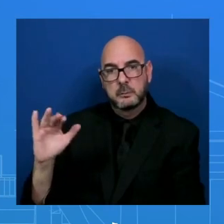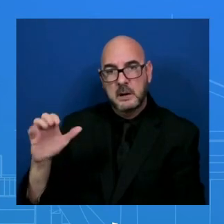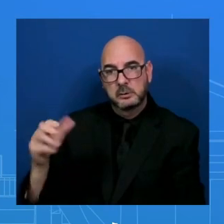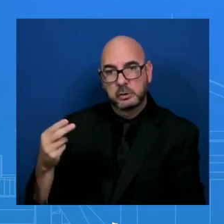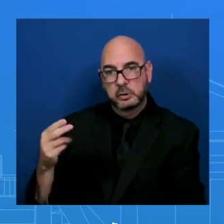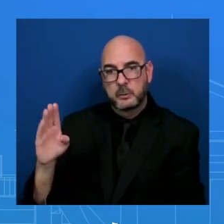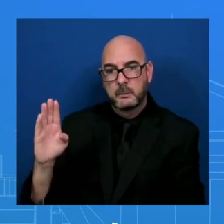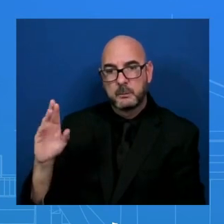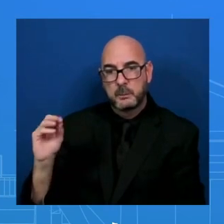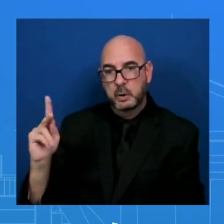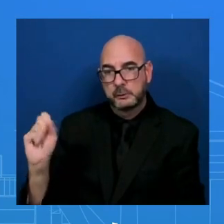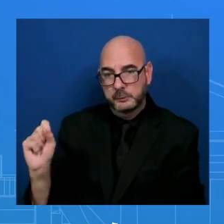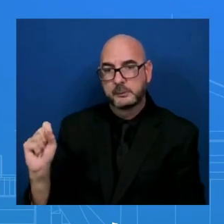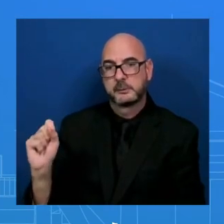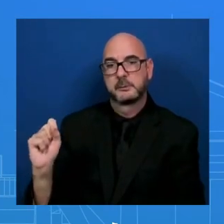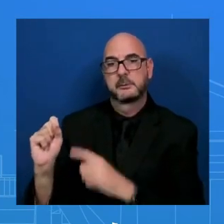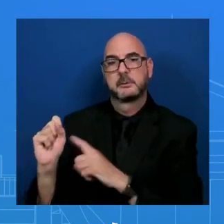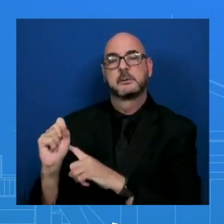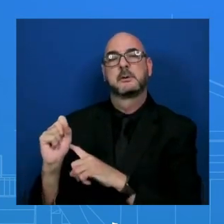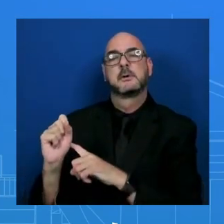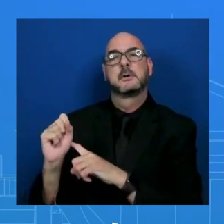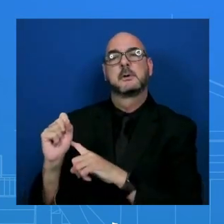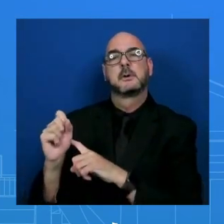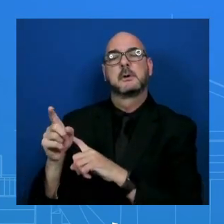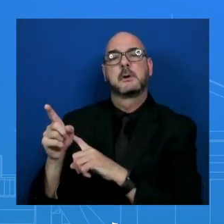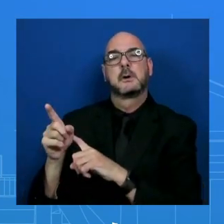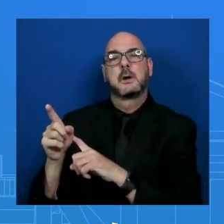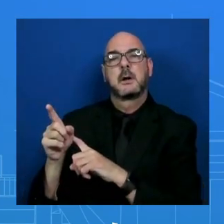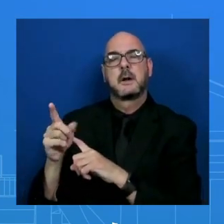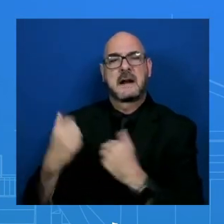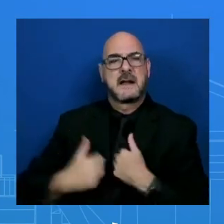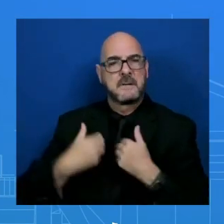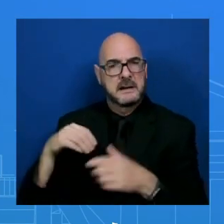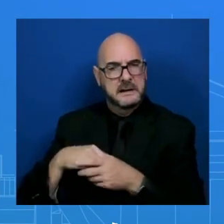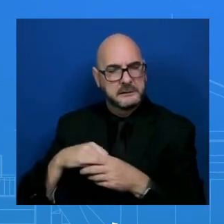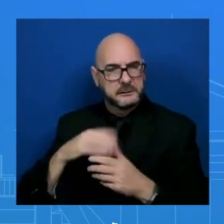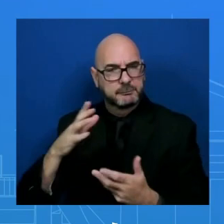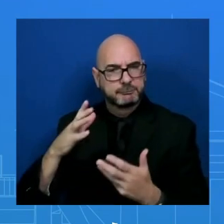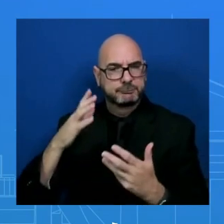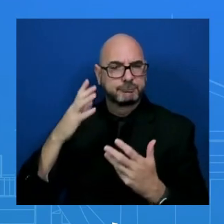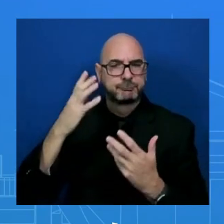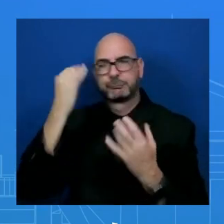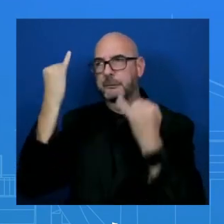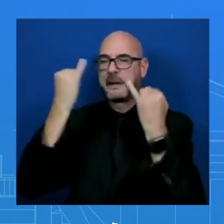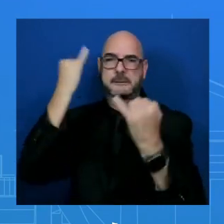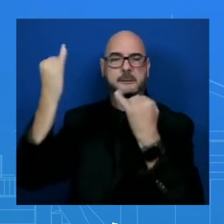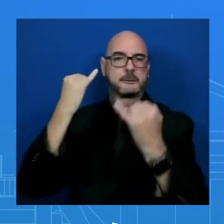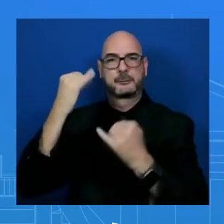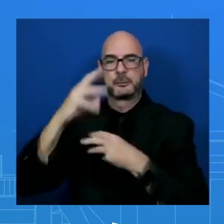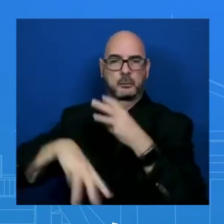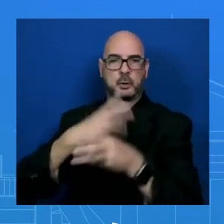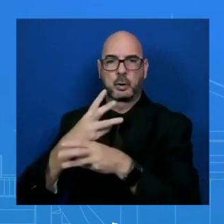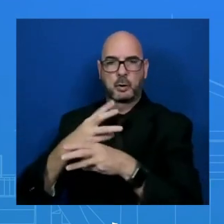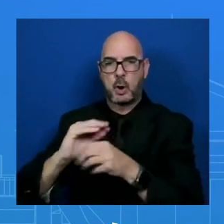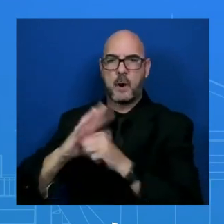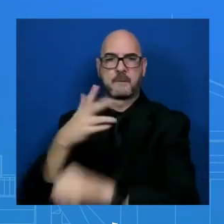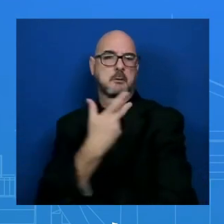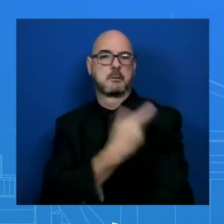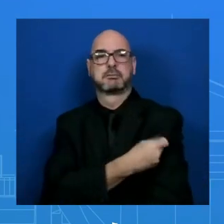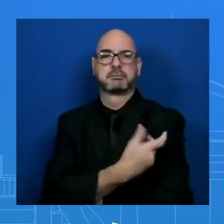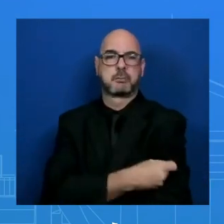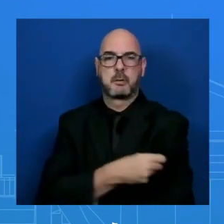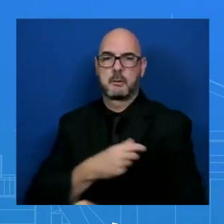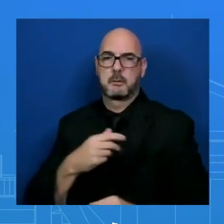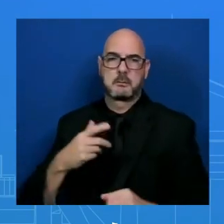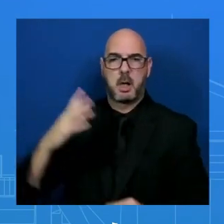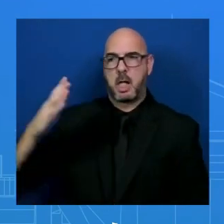amid this latest COVID surge. She said that next month's vaccine booster is coming way too late. What's your response to that assessment, which she shares with